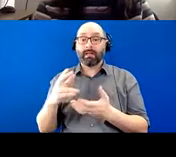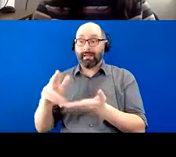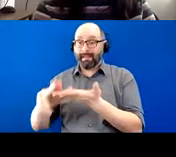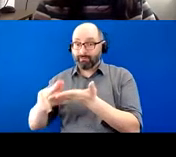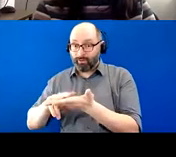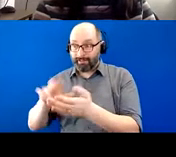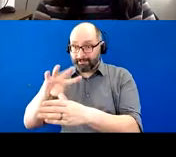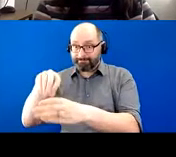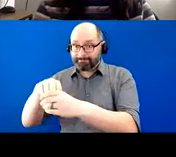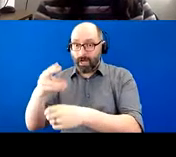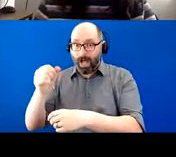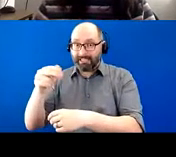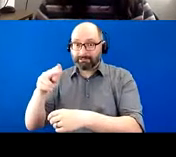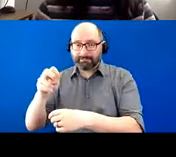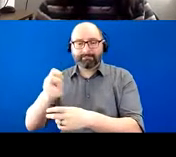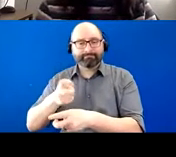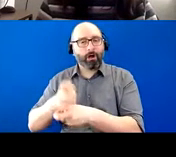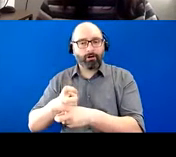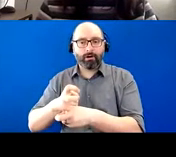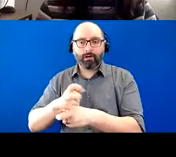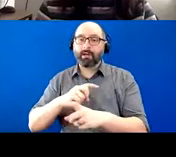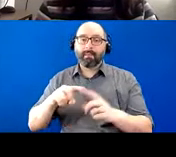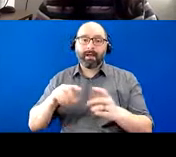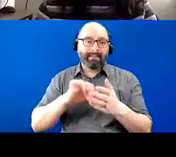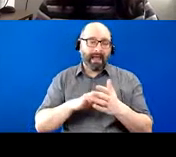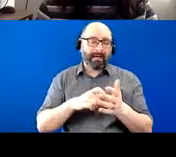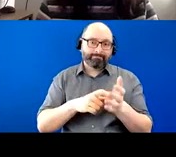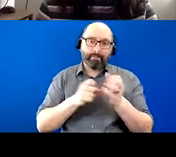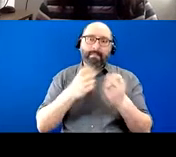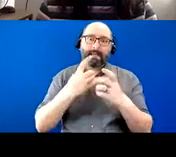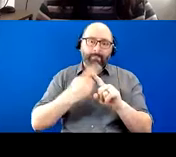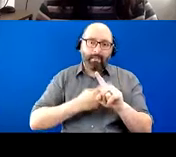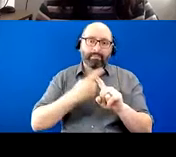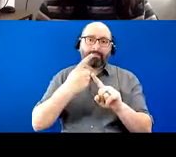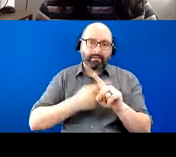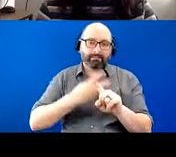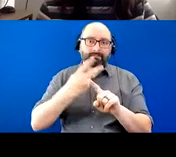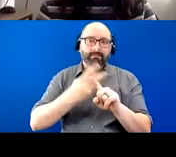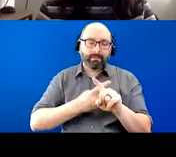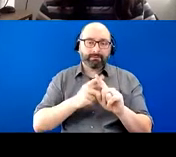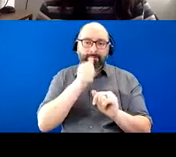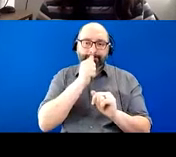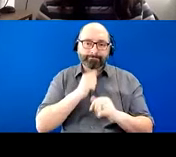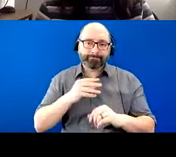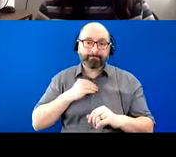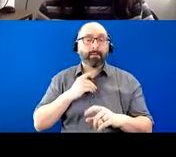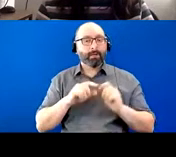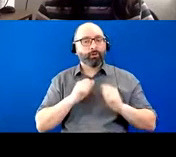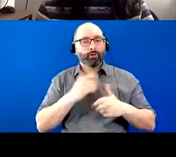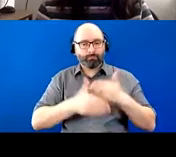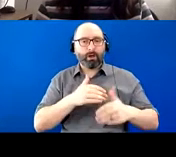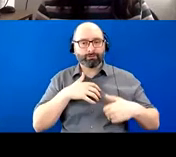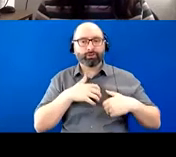decision. Um, but it, that took months to come to term with, but, um, she was able to process the grief that was ongoing.